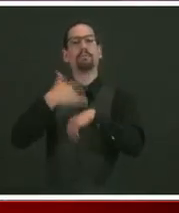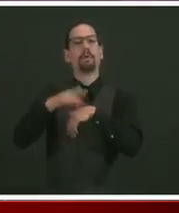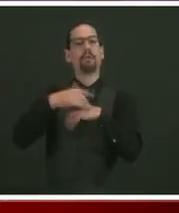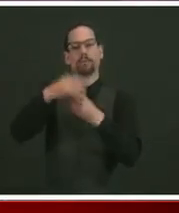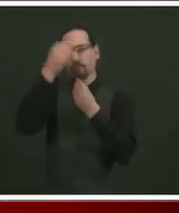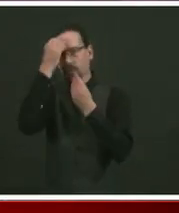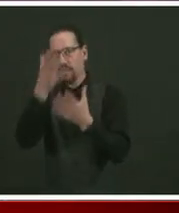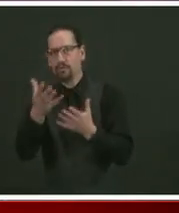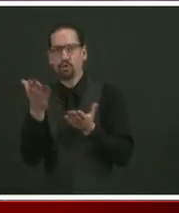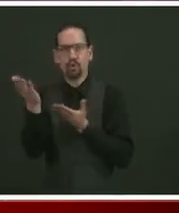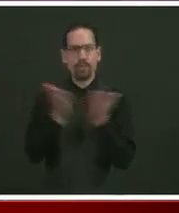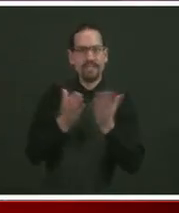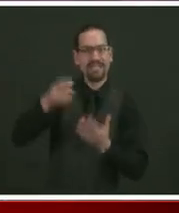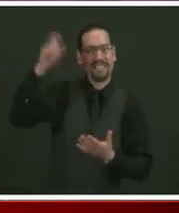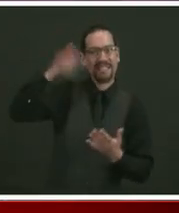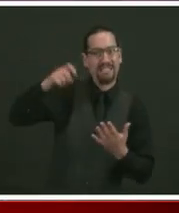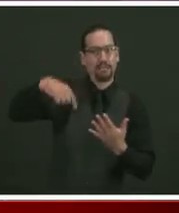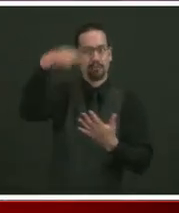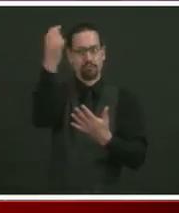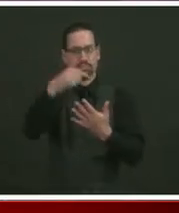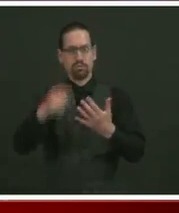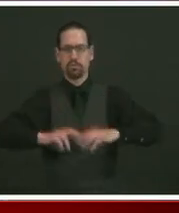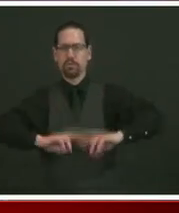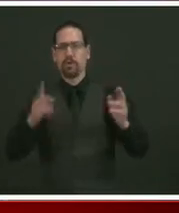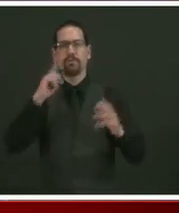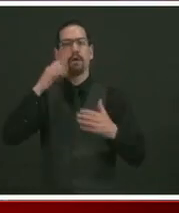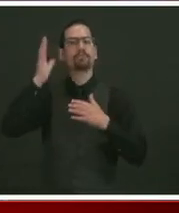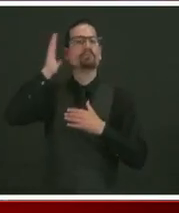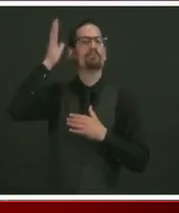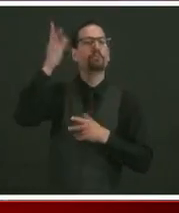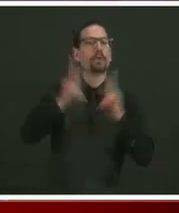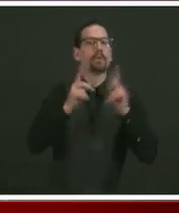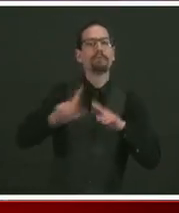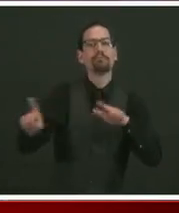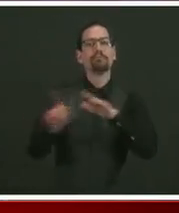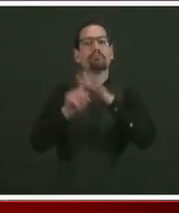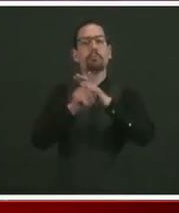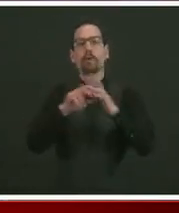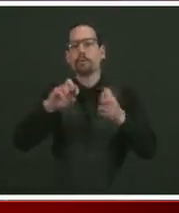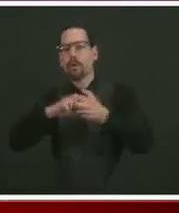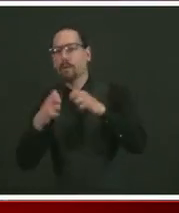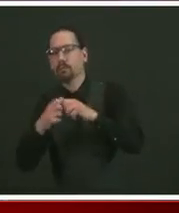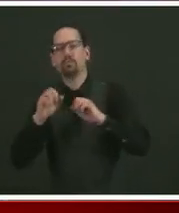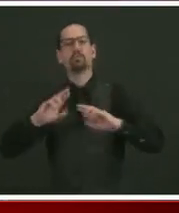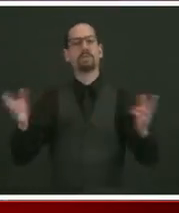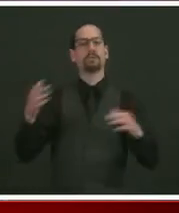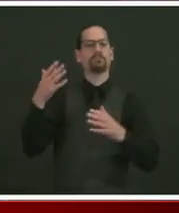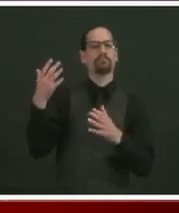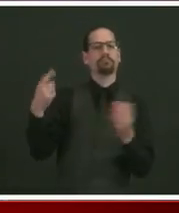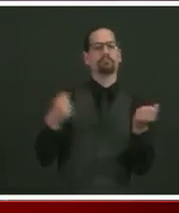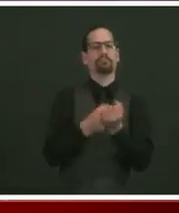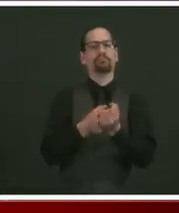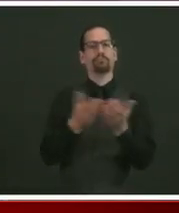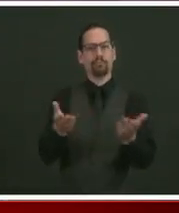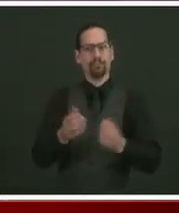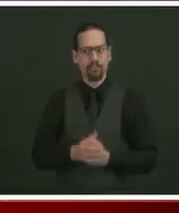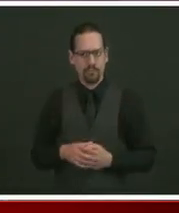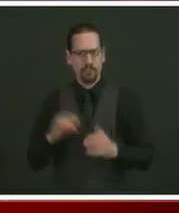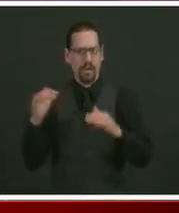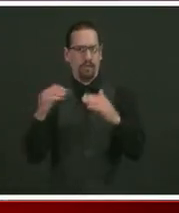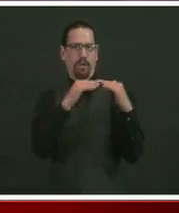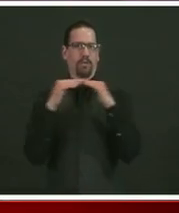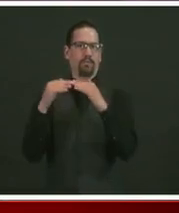As I said earlier, if we're going to do this, if we're going to shore up the health care system, strengthen it, provide equal access to Rhode Islanders,